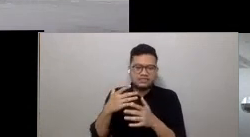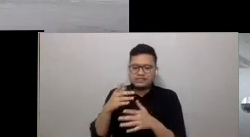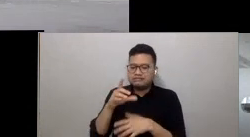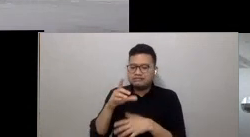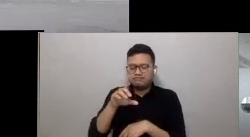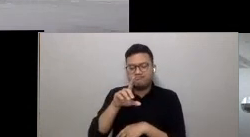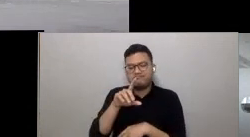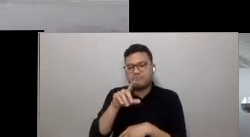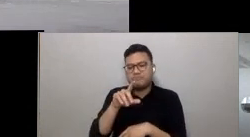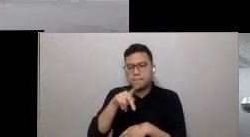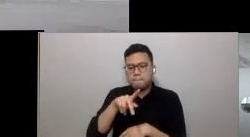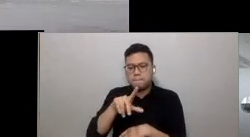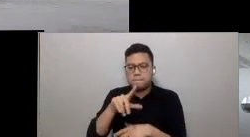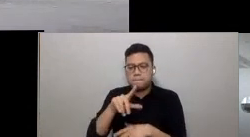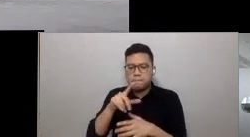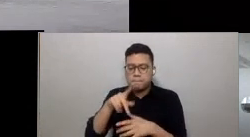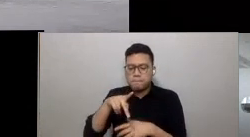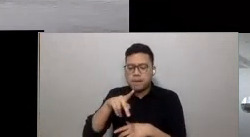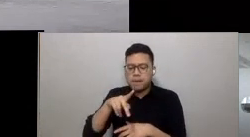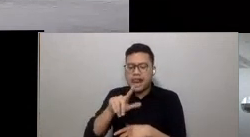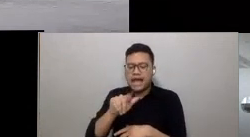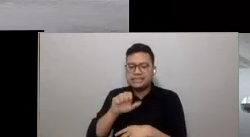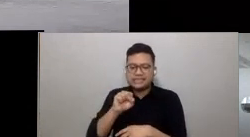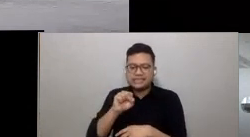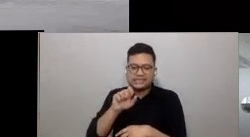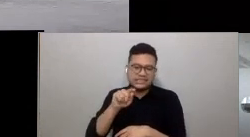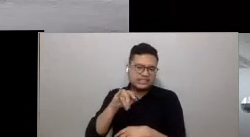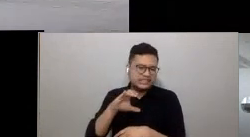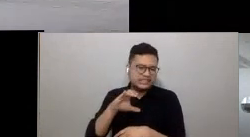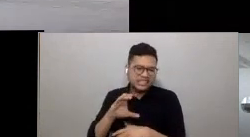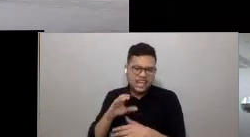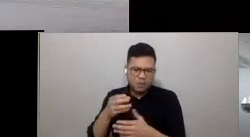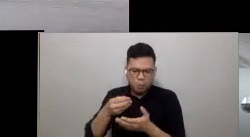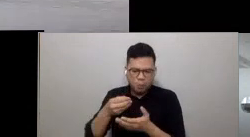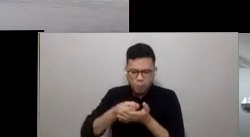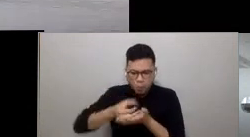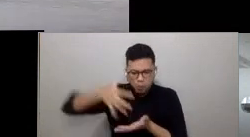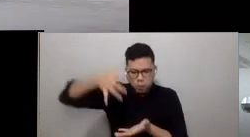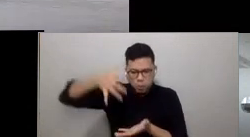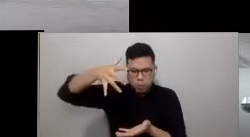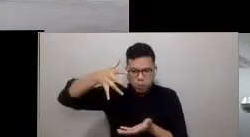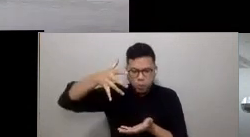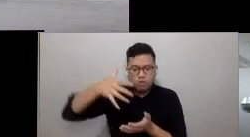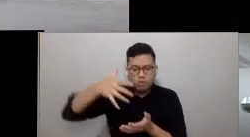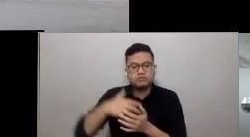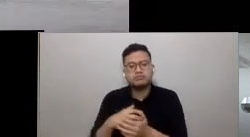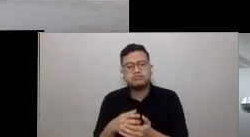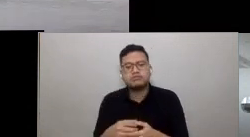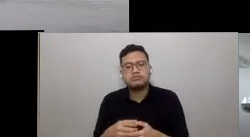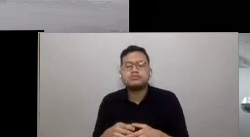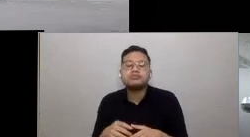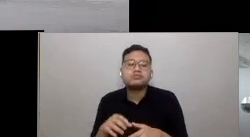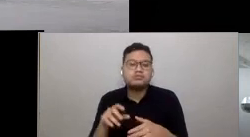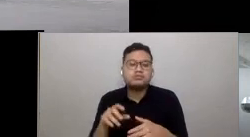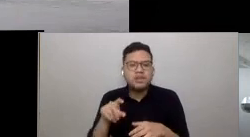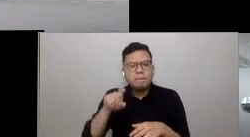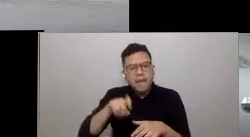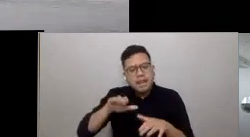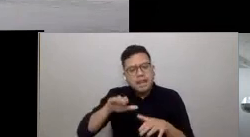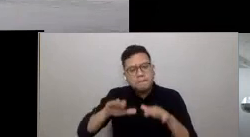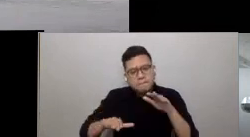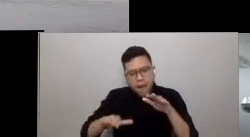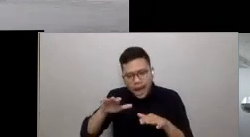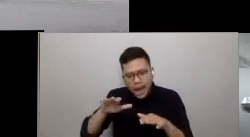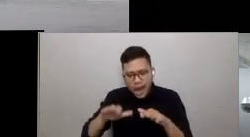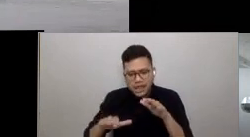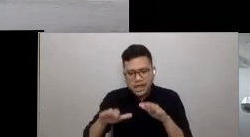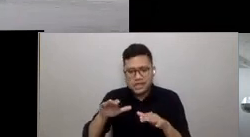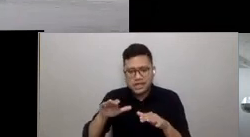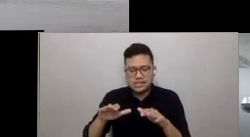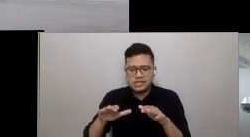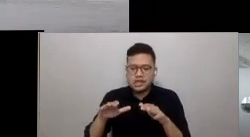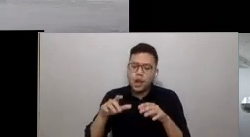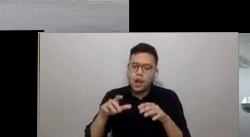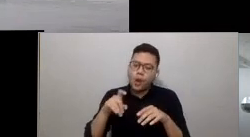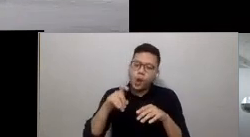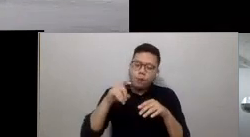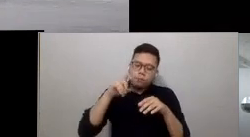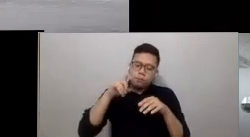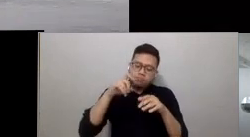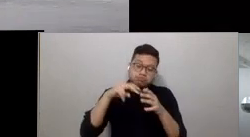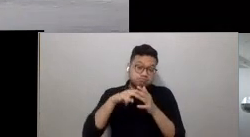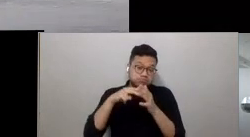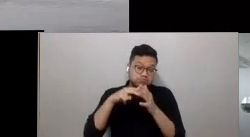sealed, sanitised environments used to be balanced and need to be balanced with environments that are porous and can breathe.